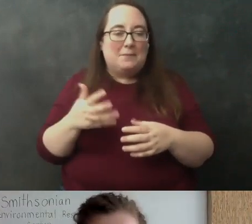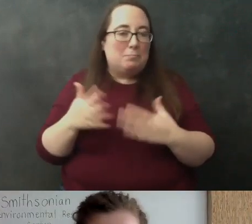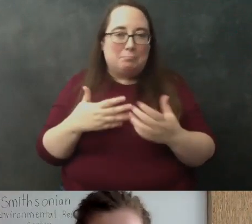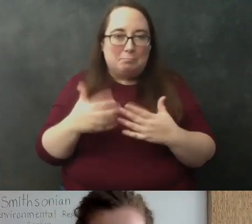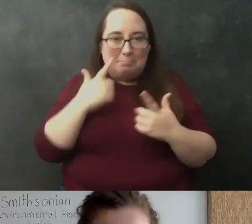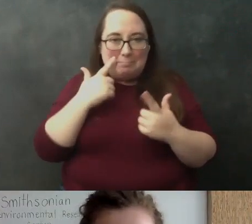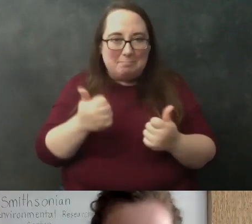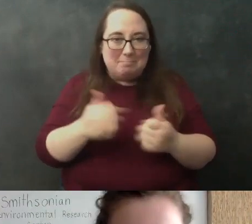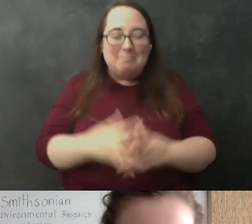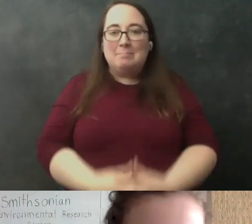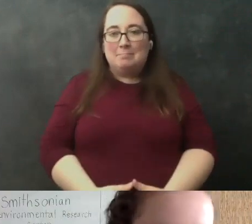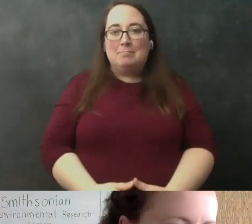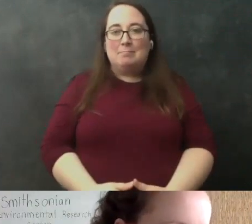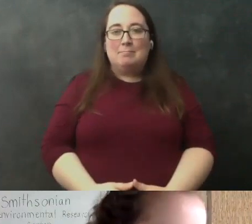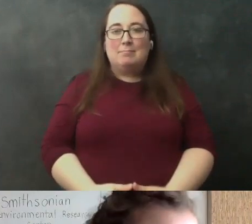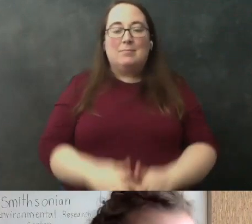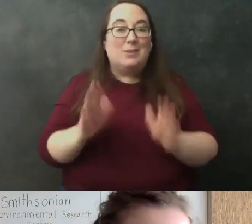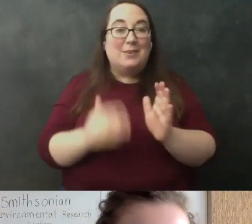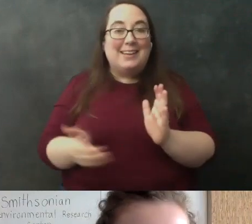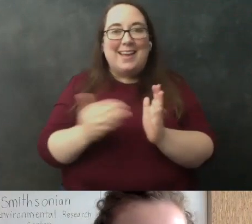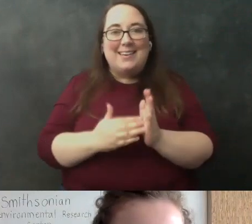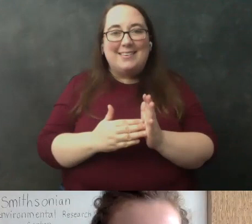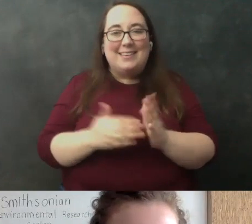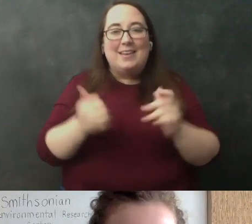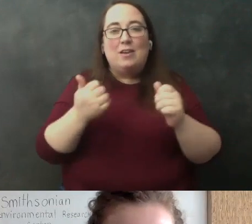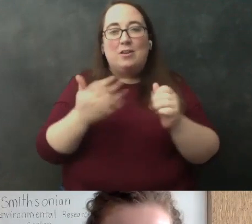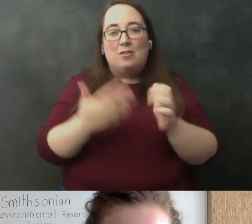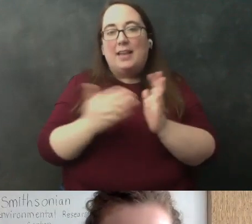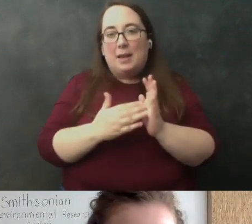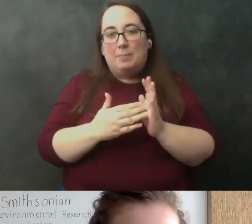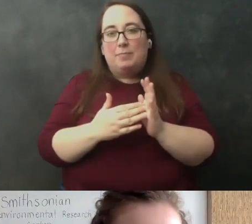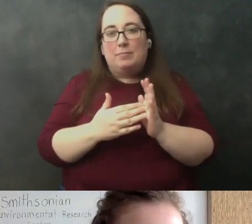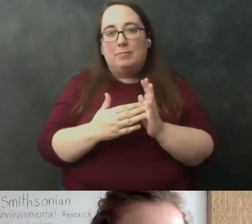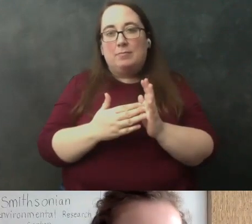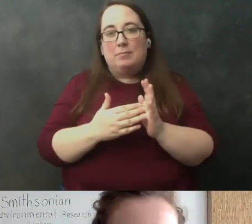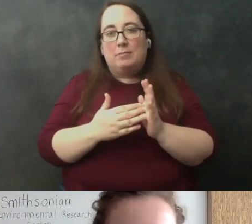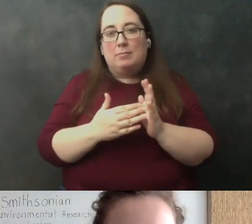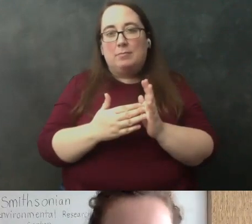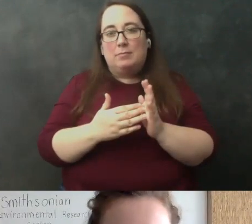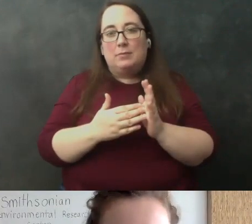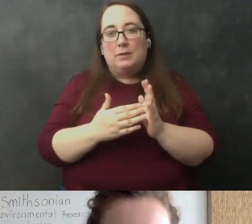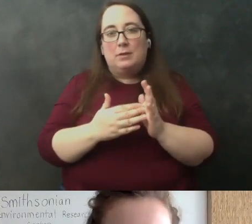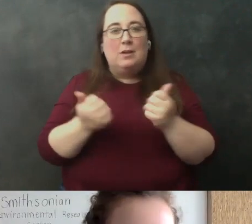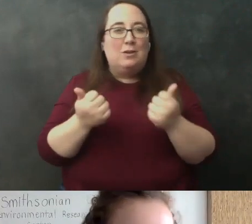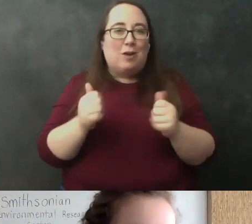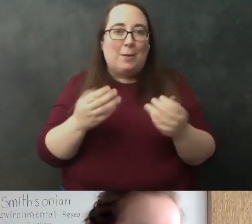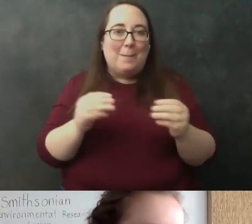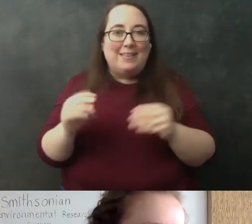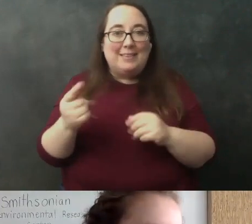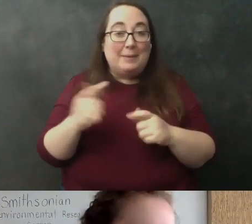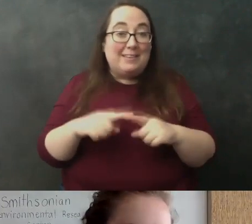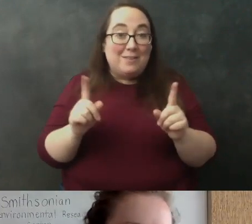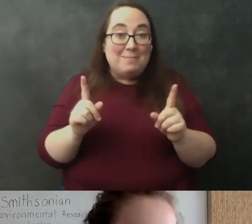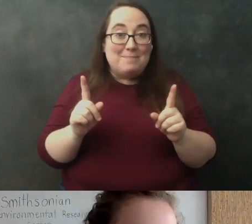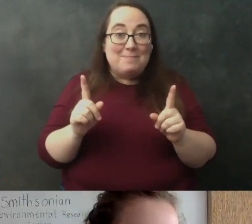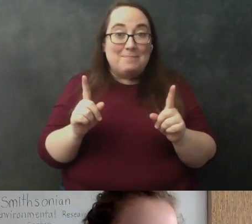you know definitely do this again definitely try this again and try try try your methods a little bit differently you know if you're trying